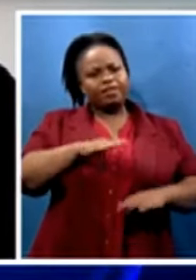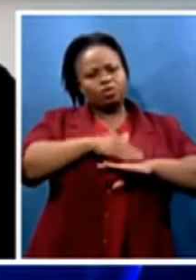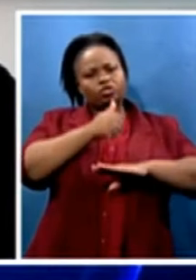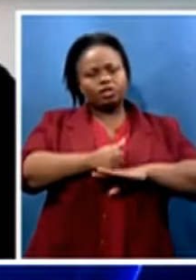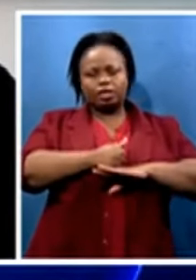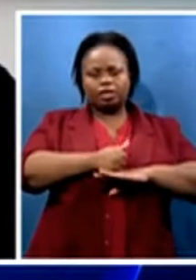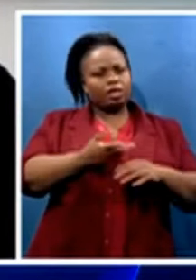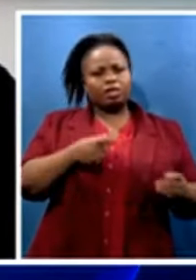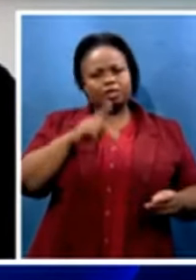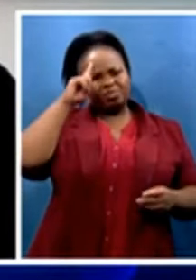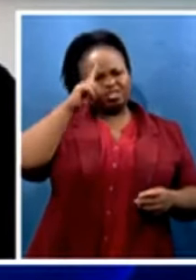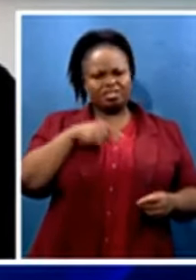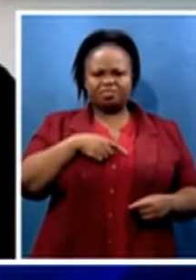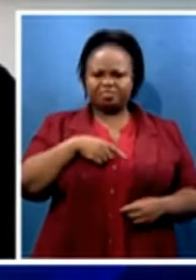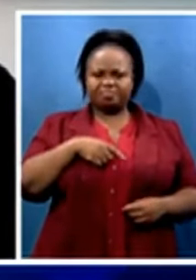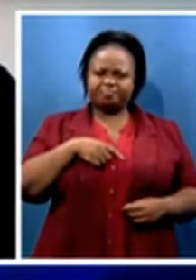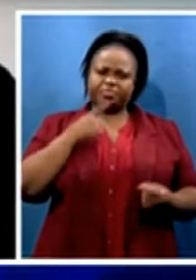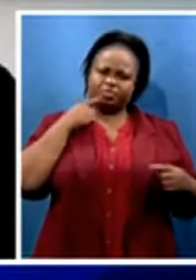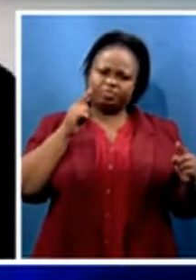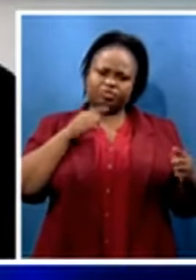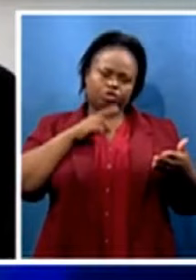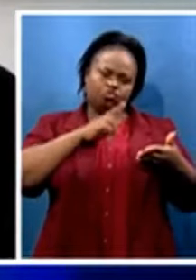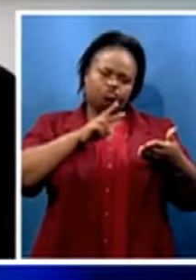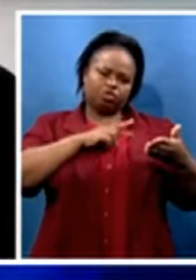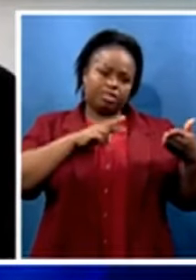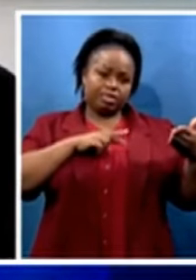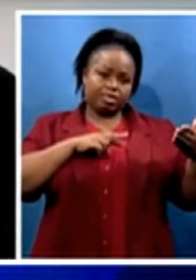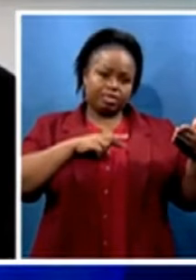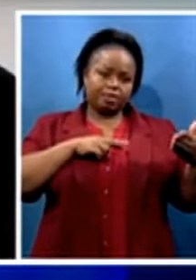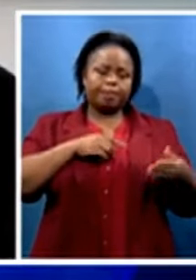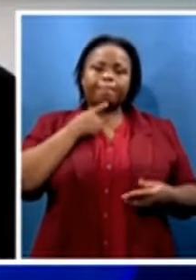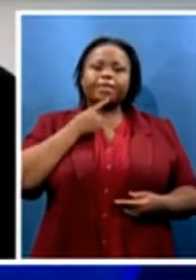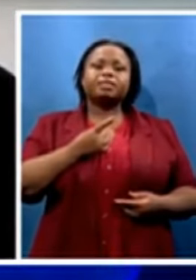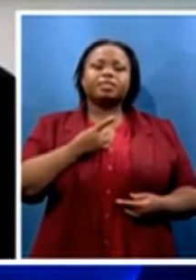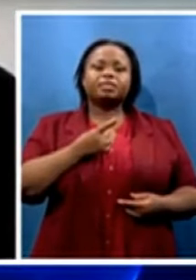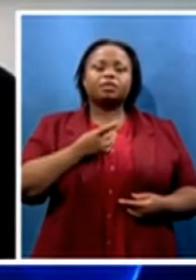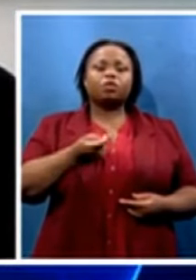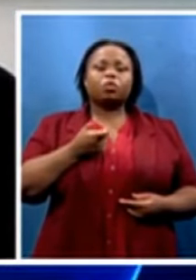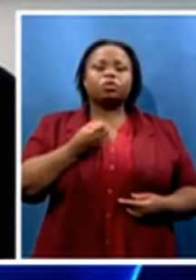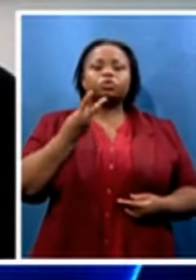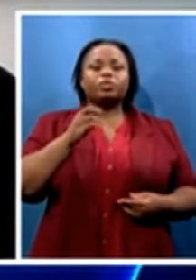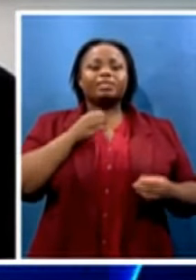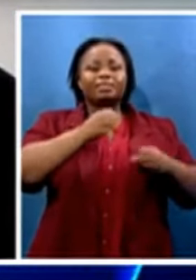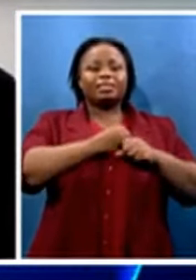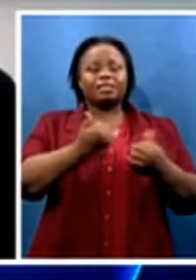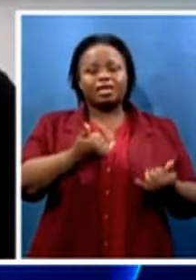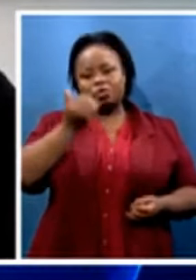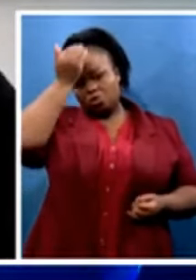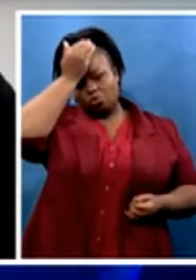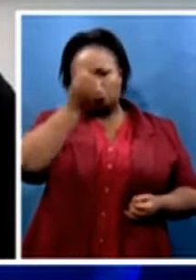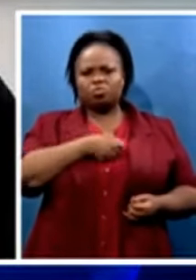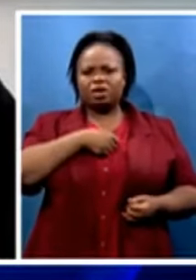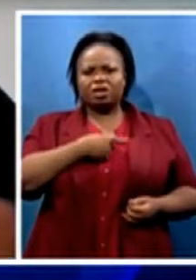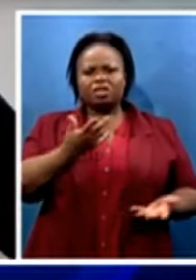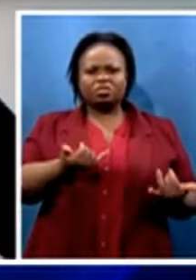I'm just going to read the statement in part. It says that for nearly two decades now, Mr. Zuma has acted with impunity and has encouraged cultures of